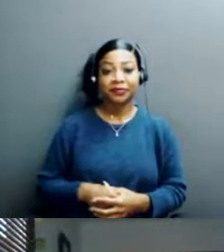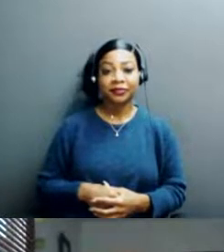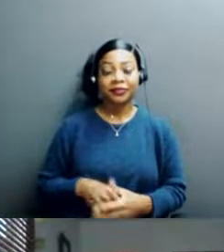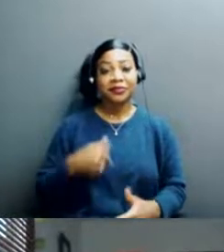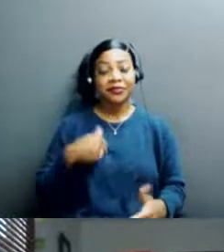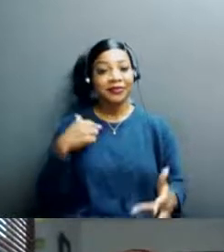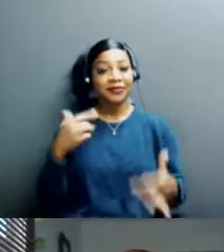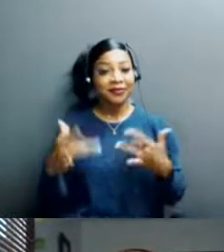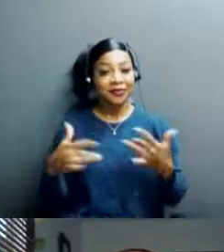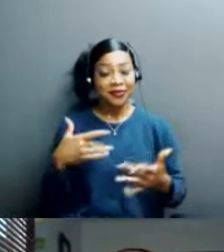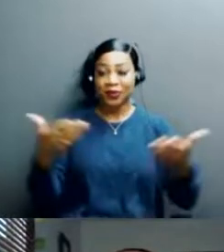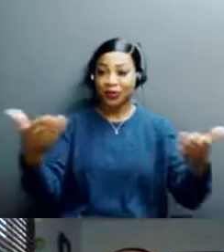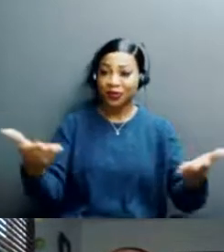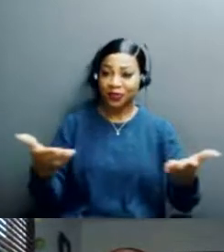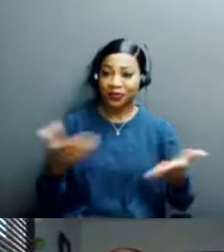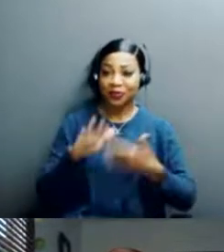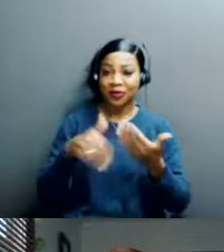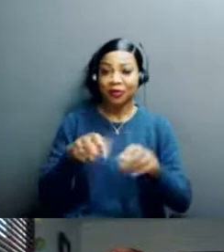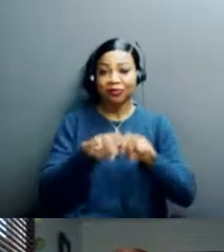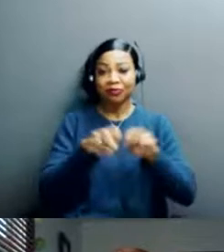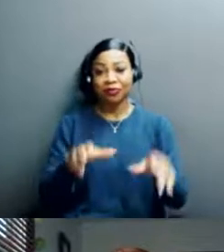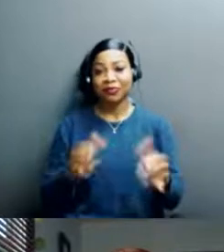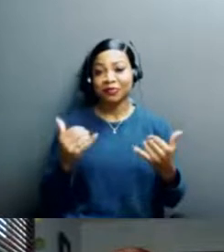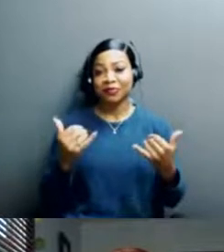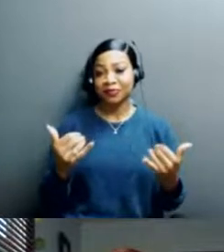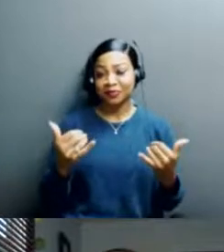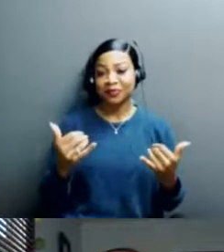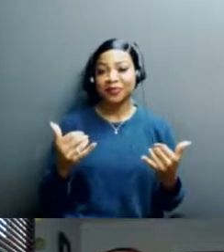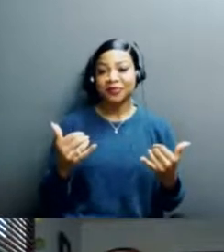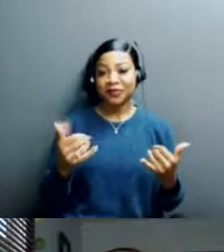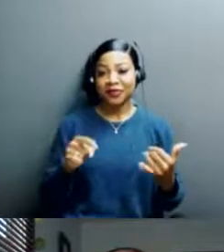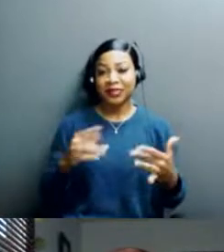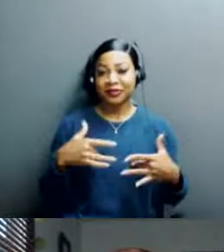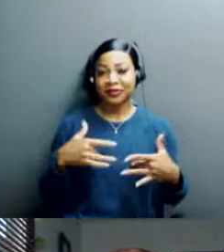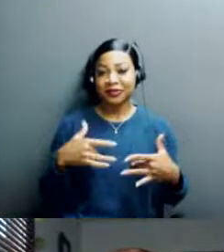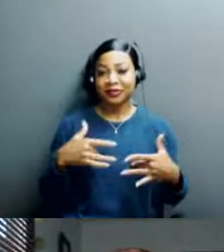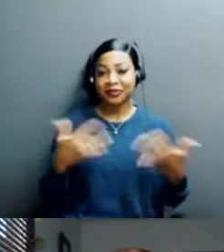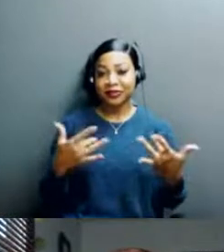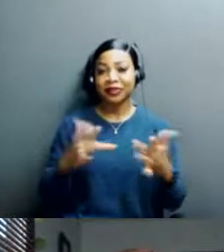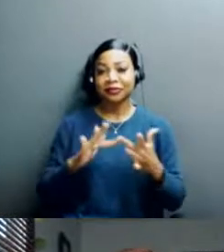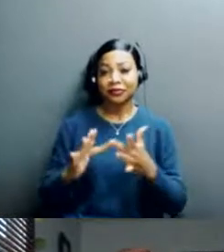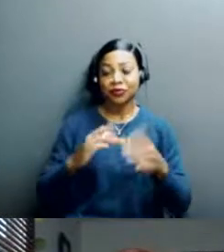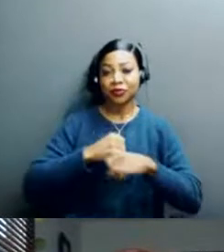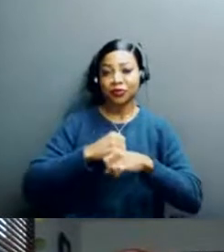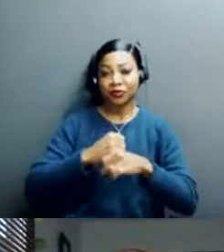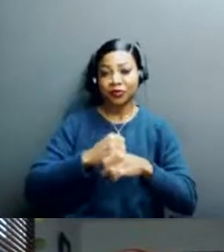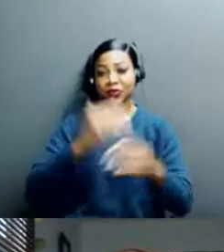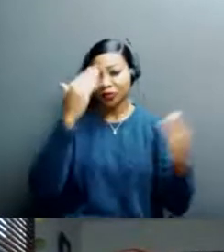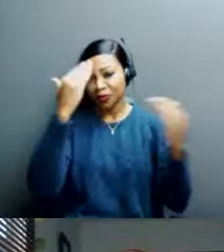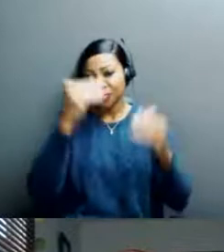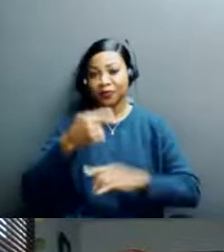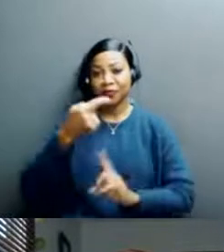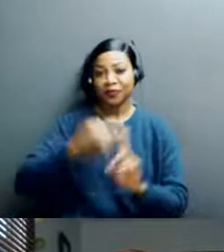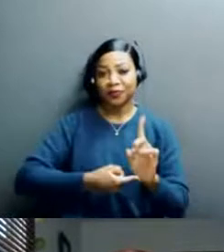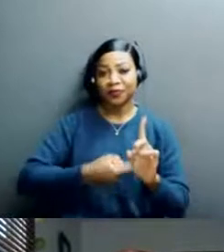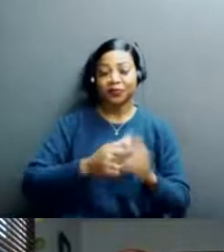to welcome our panelists today for this event for Cybersecurity Awareness Month. We are